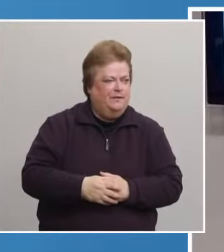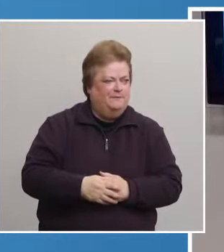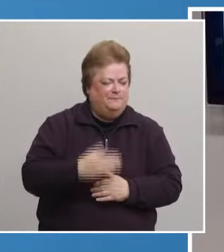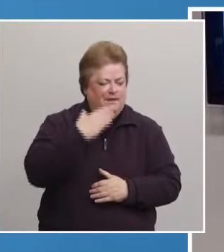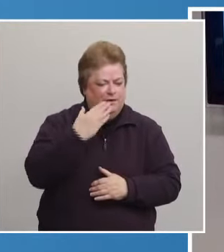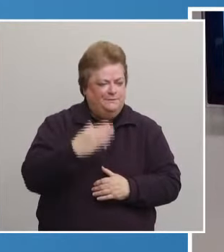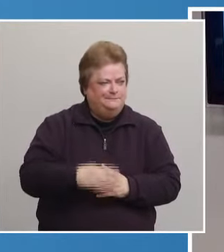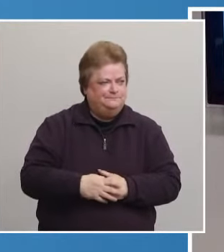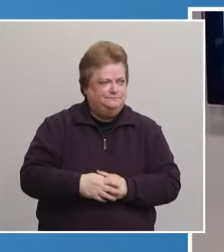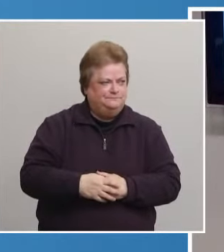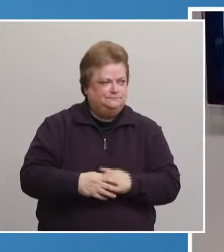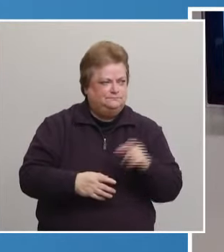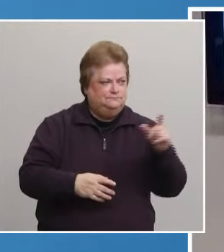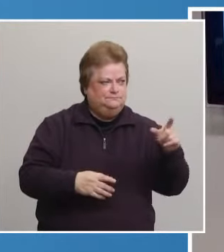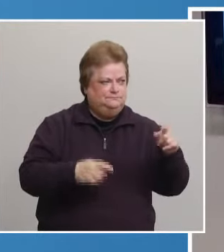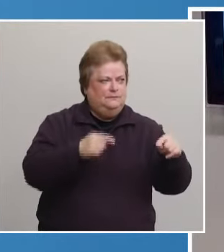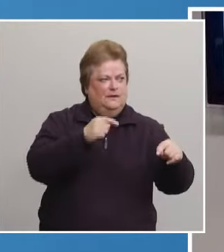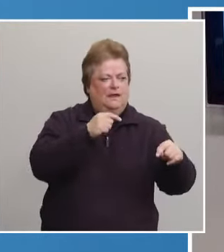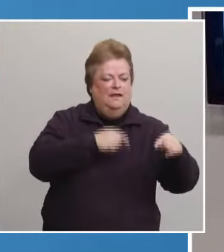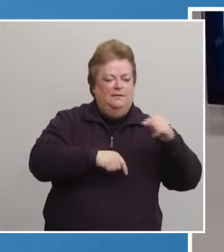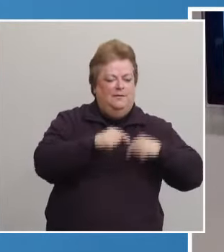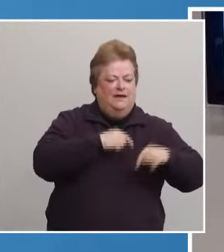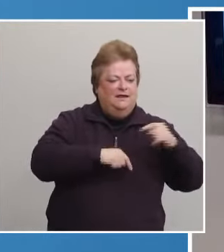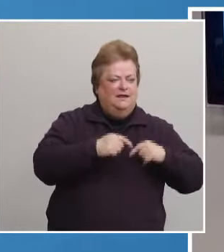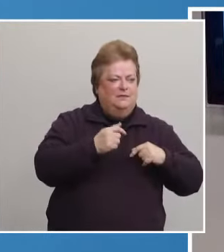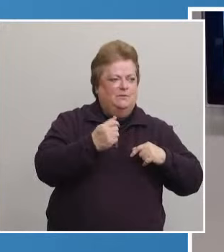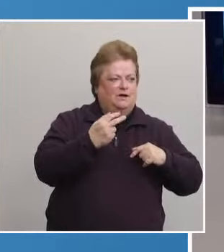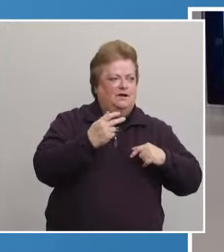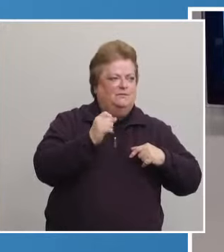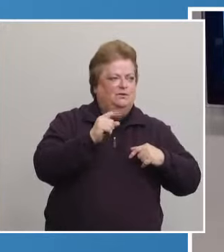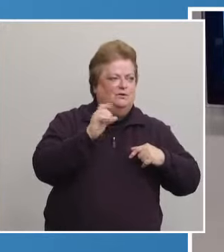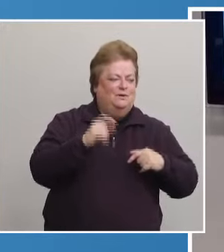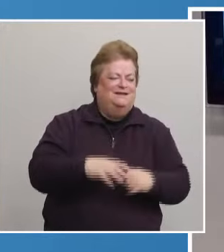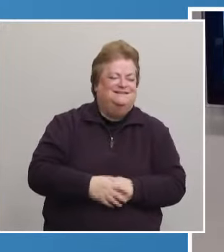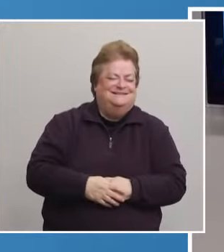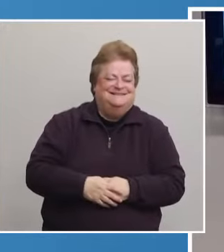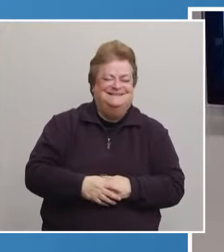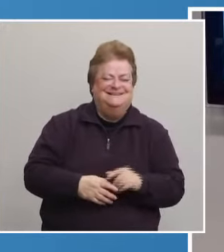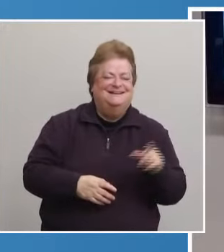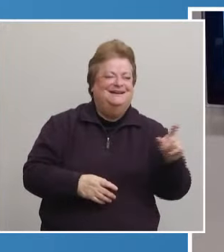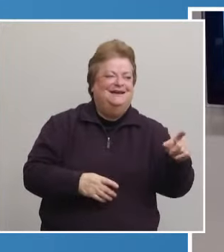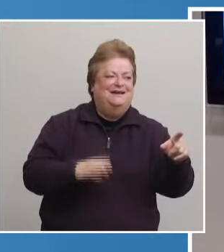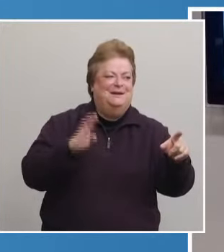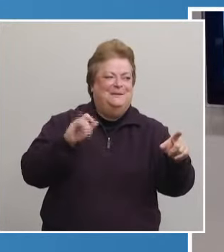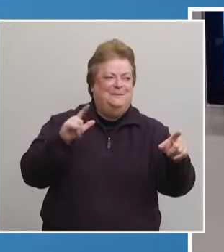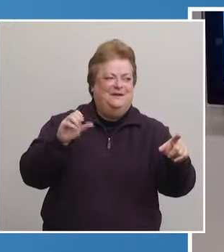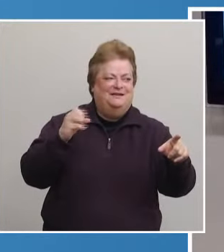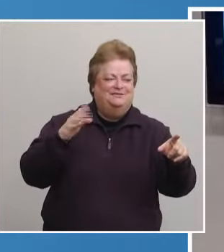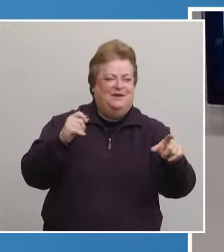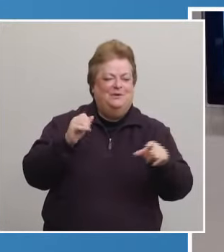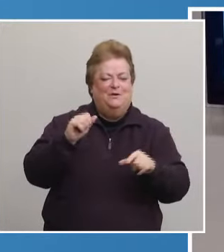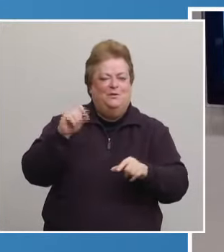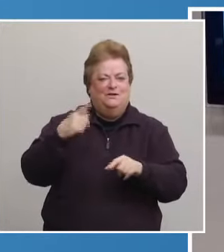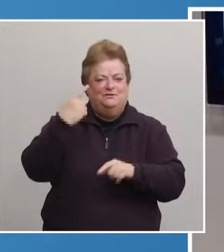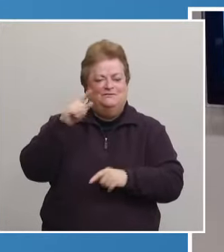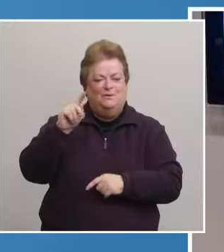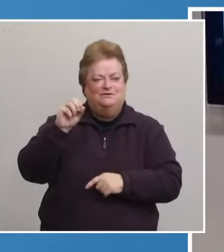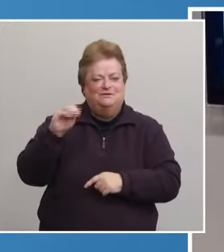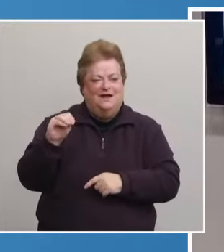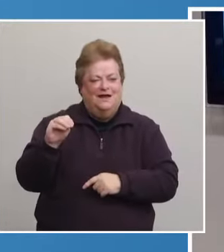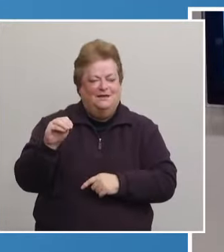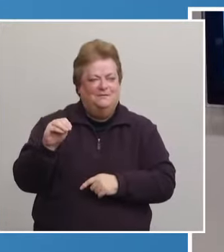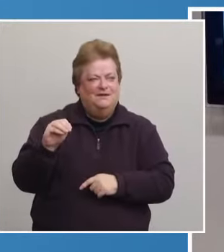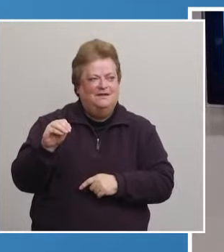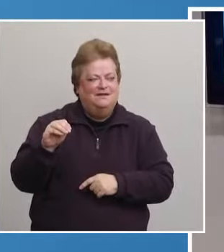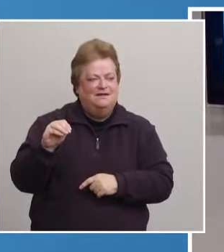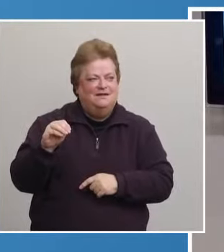Thanks. Yes. Director Lopez and maybe this is a question for Tom as well. Do you know about how